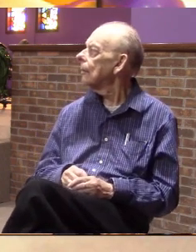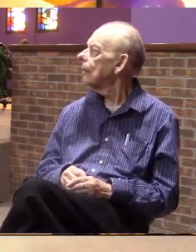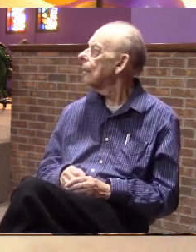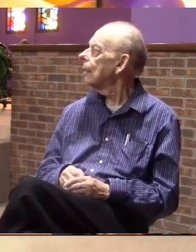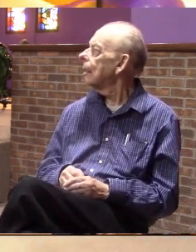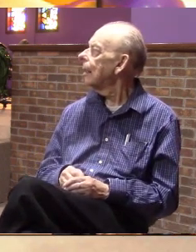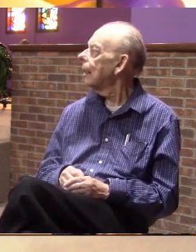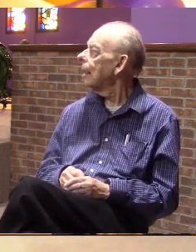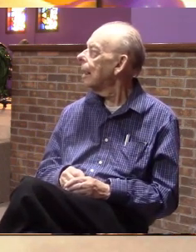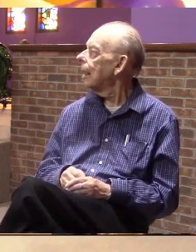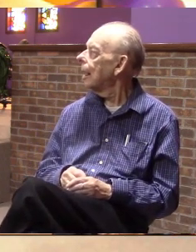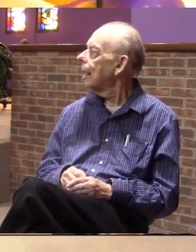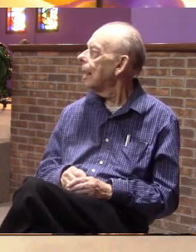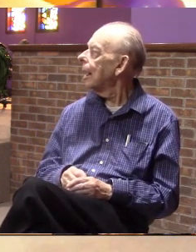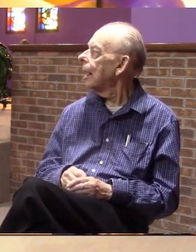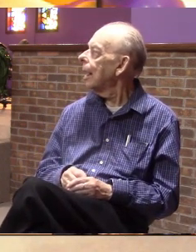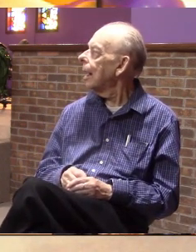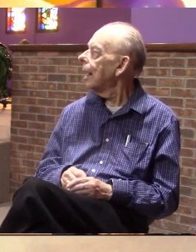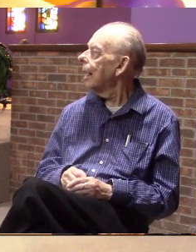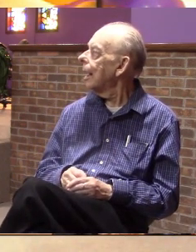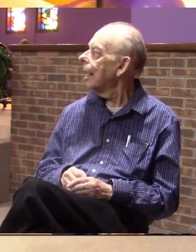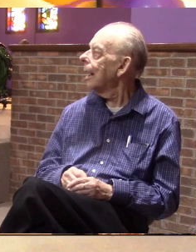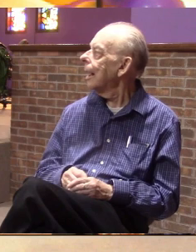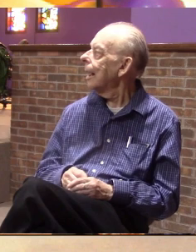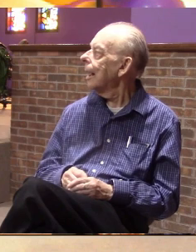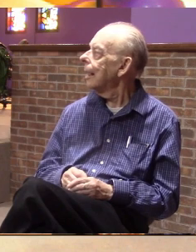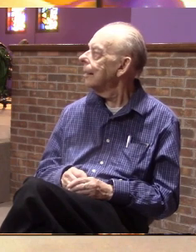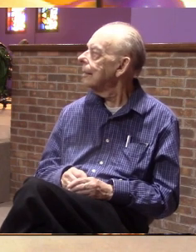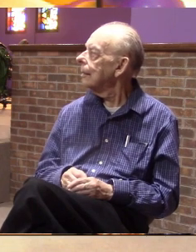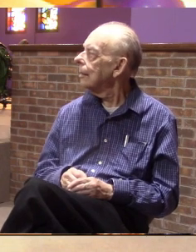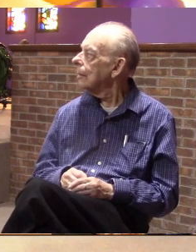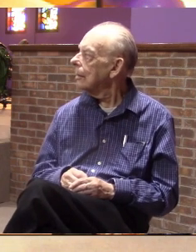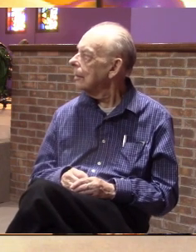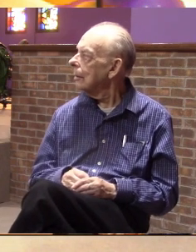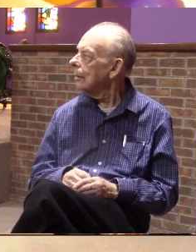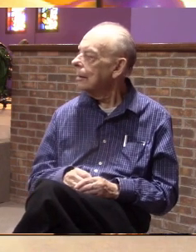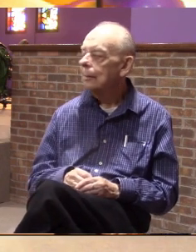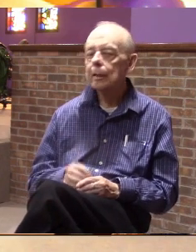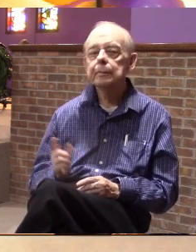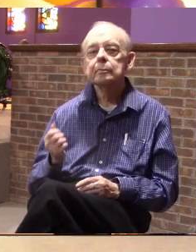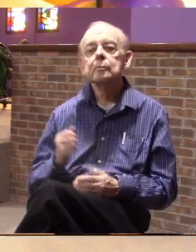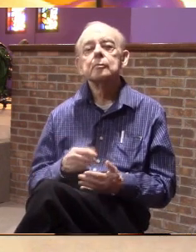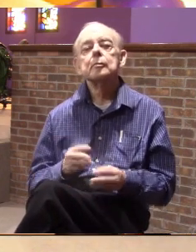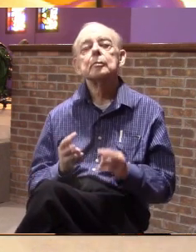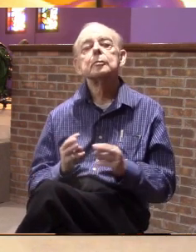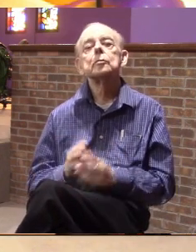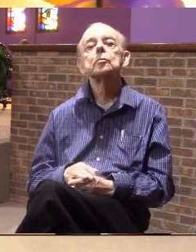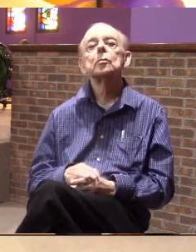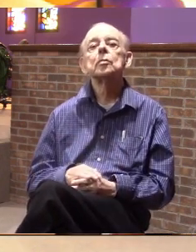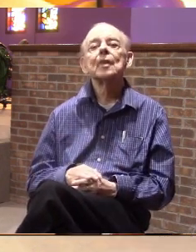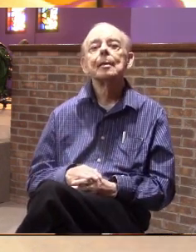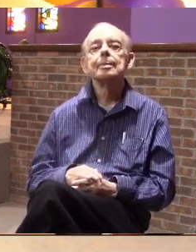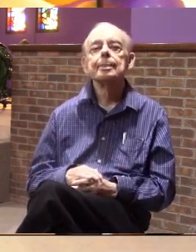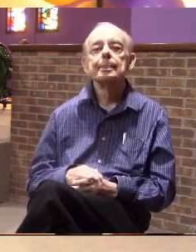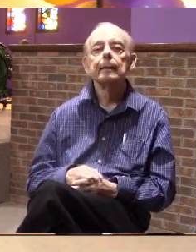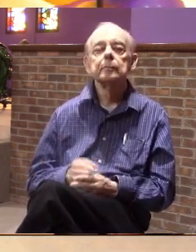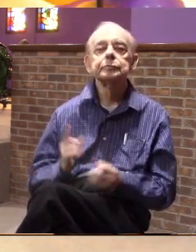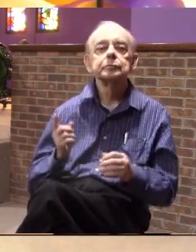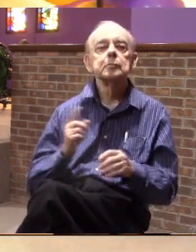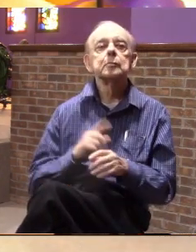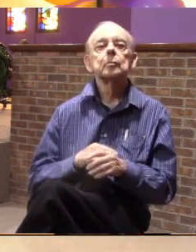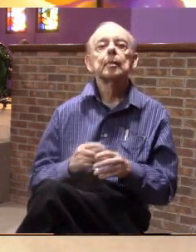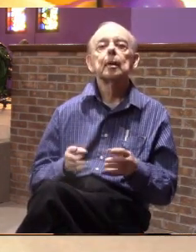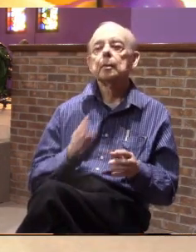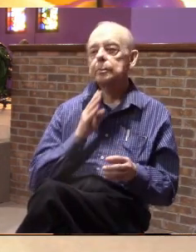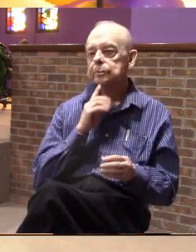okay oh you're looking up there and it's in your way sorry about that but anyway a lot of times